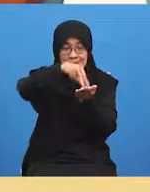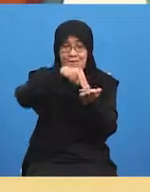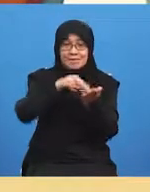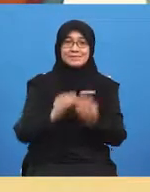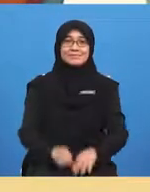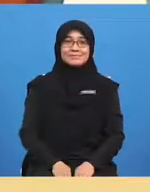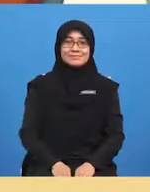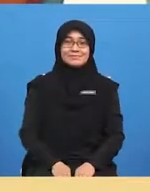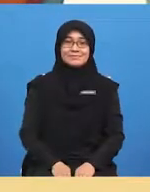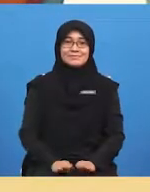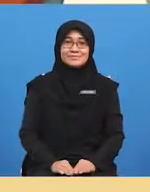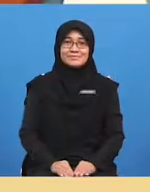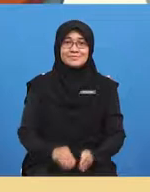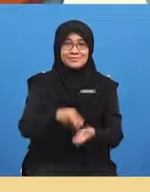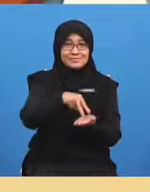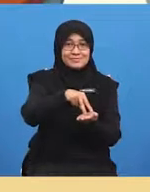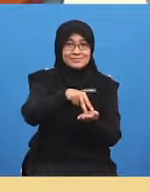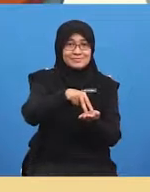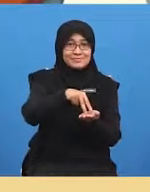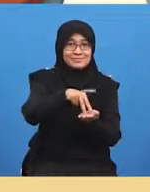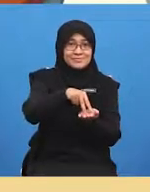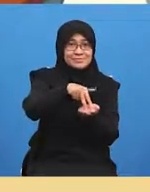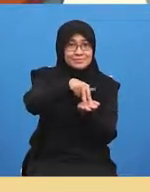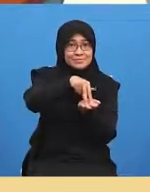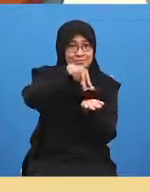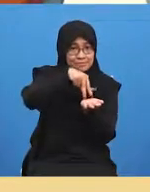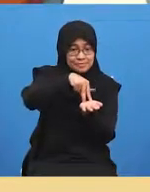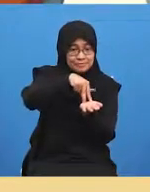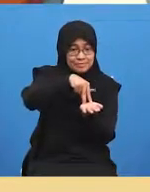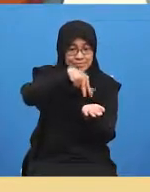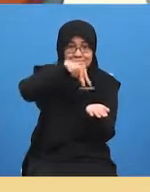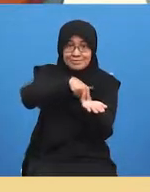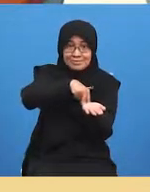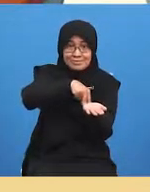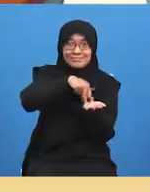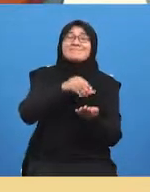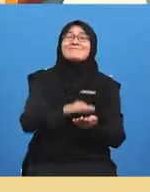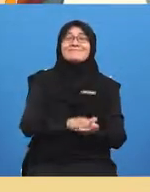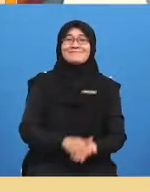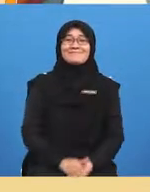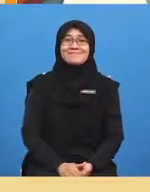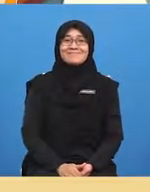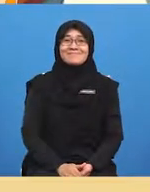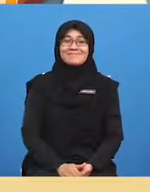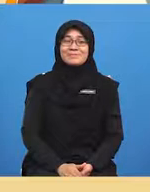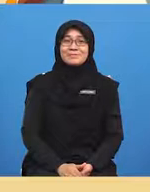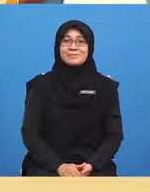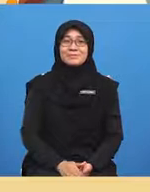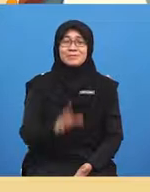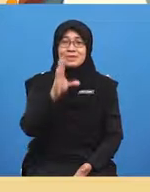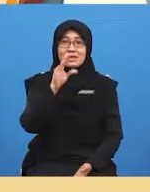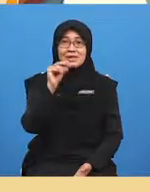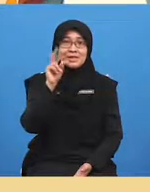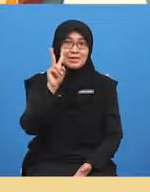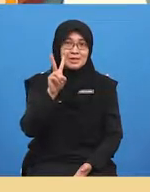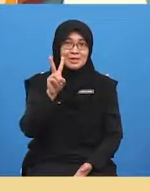two bunny hops back one two and two